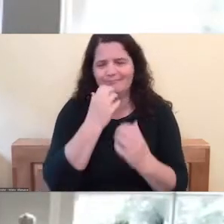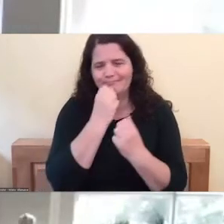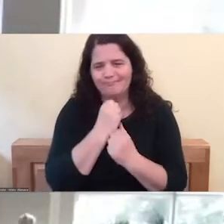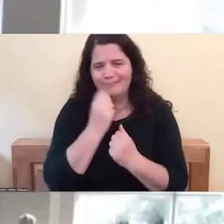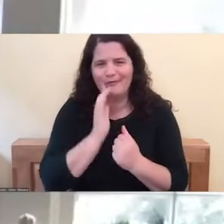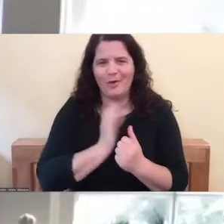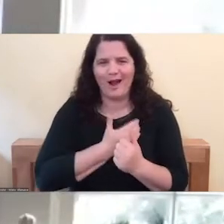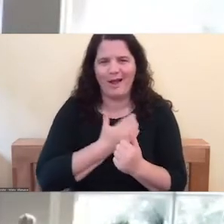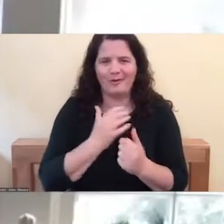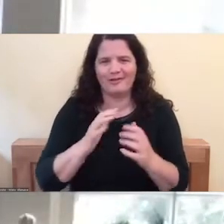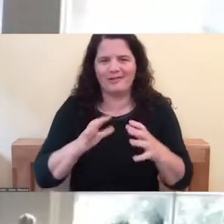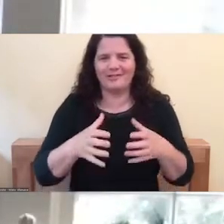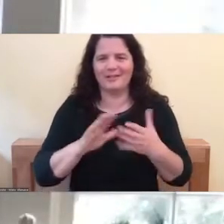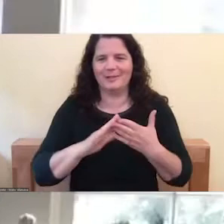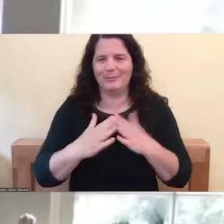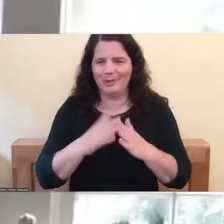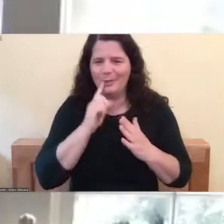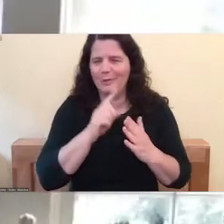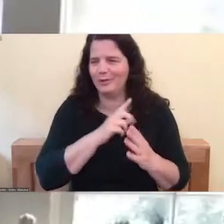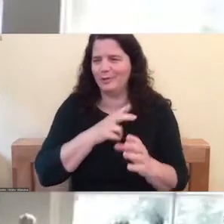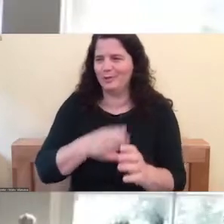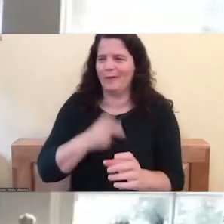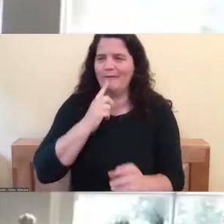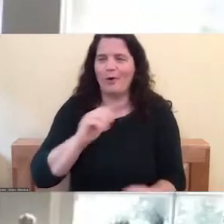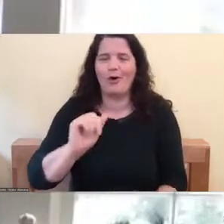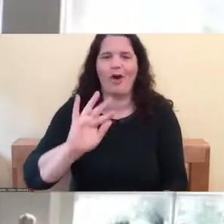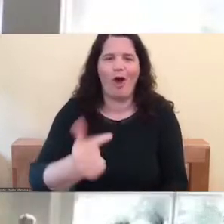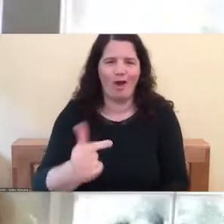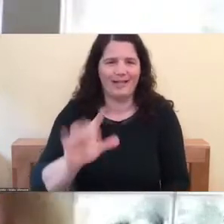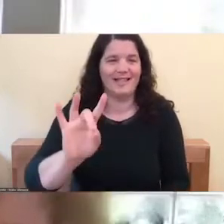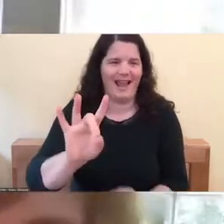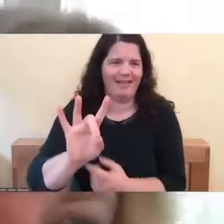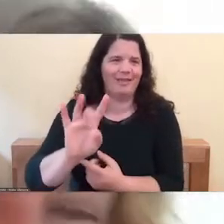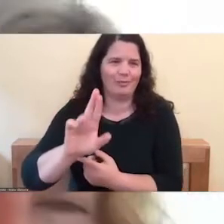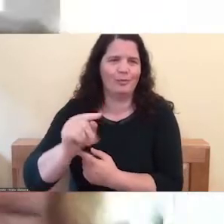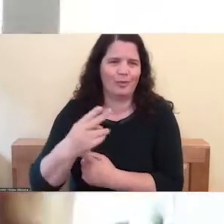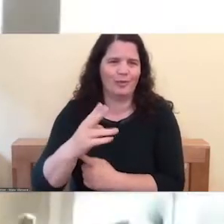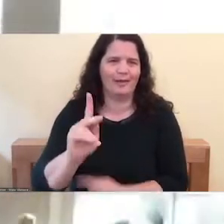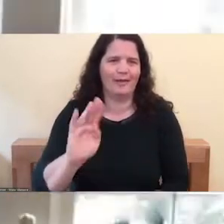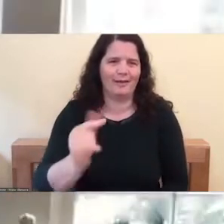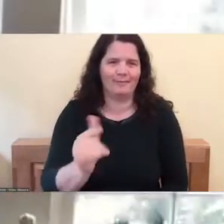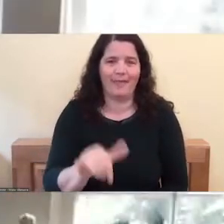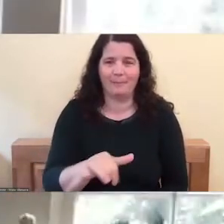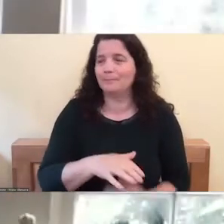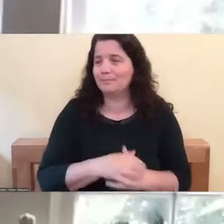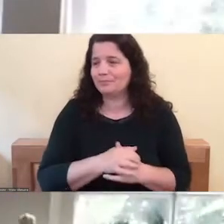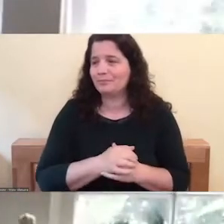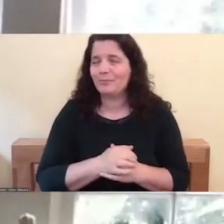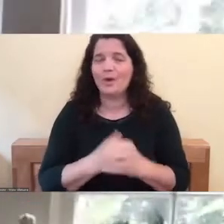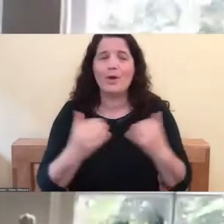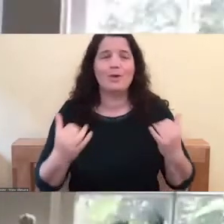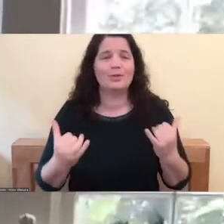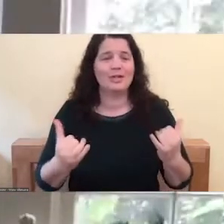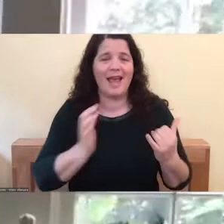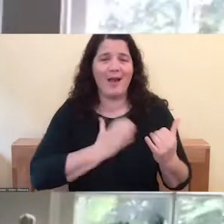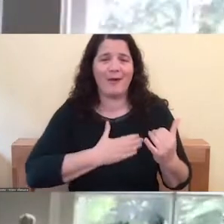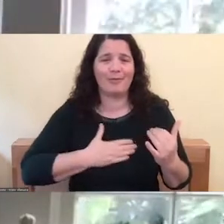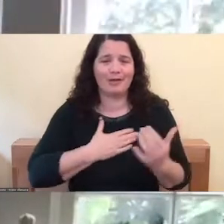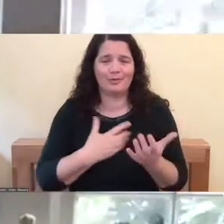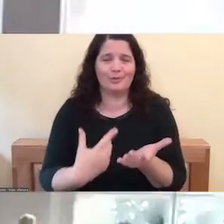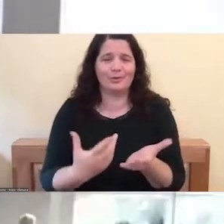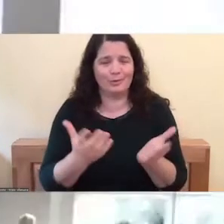All righty, so let's, and today we have the pleasure of talking with Dr. Kristen Neff,